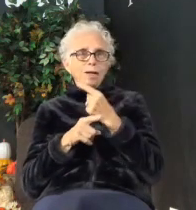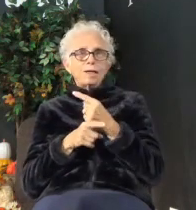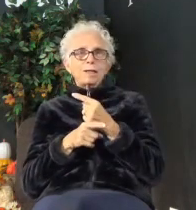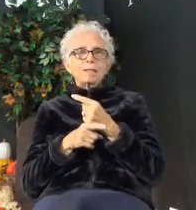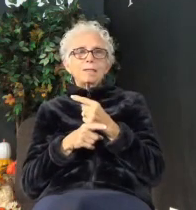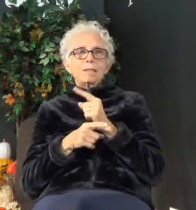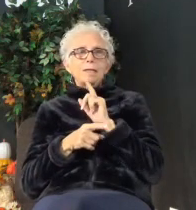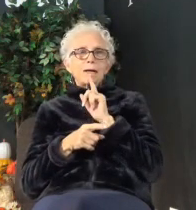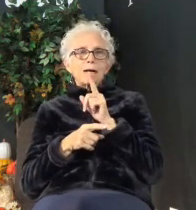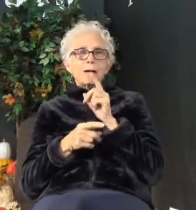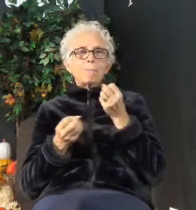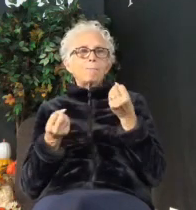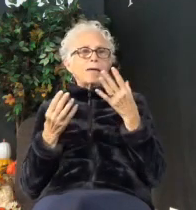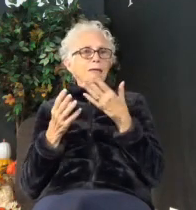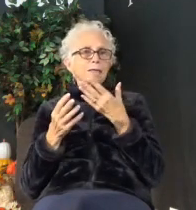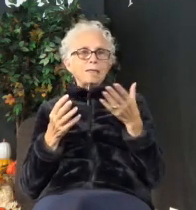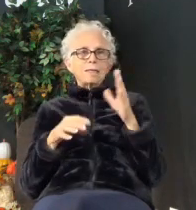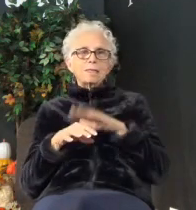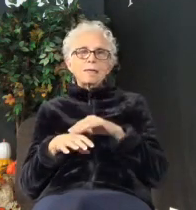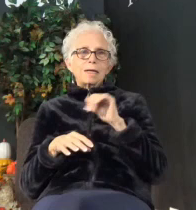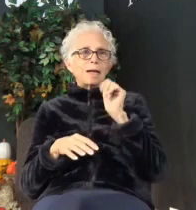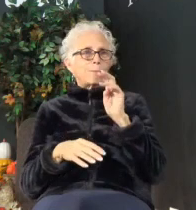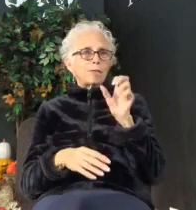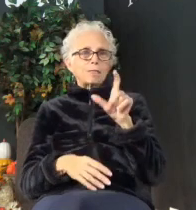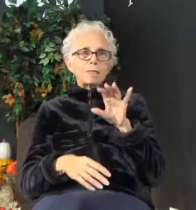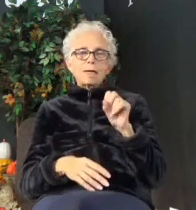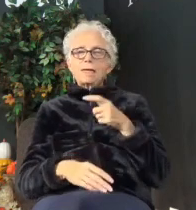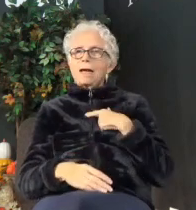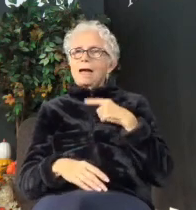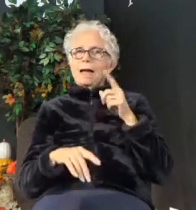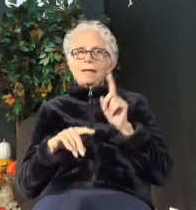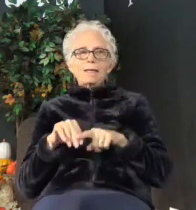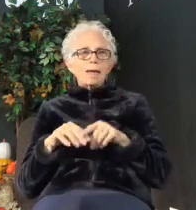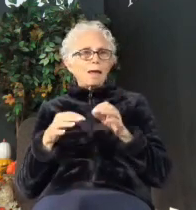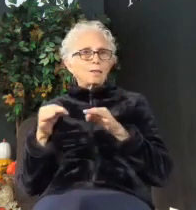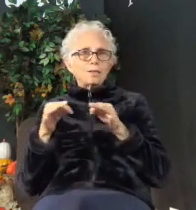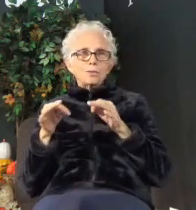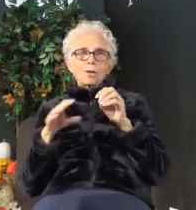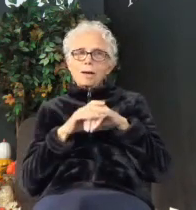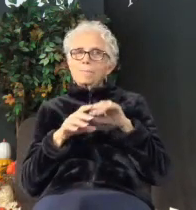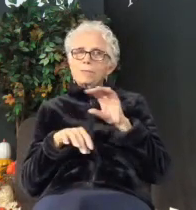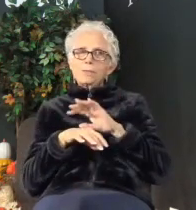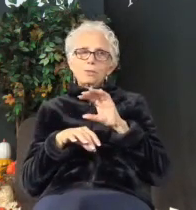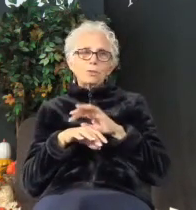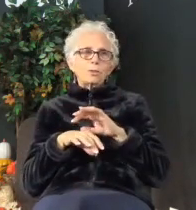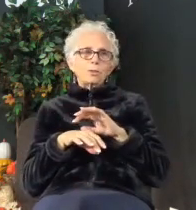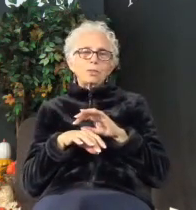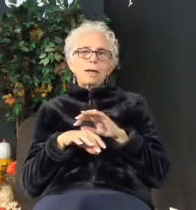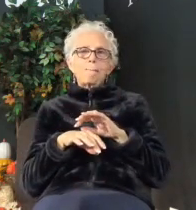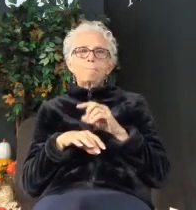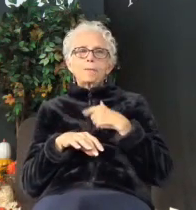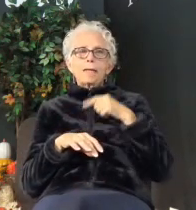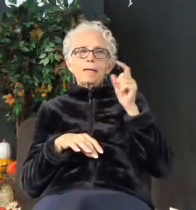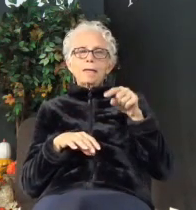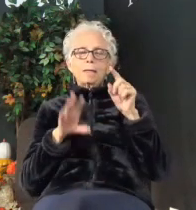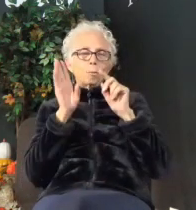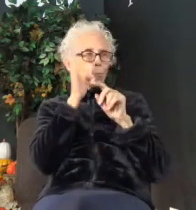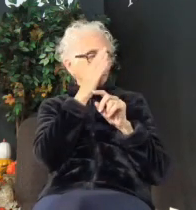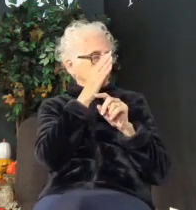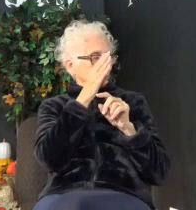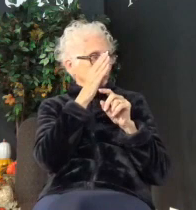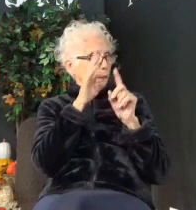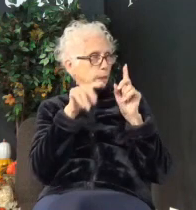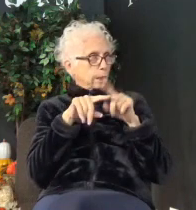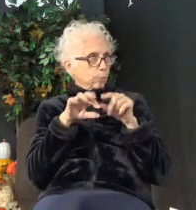are so many items on Amazon that I can't even describe in church. I had to turn my eyes and go, mm-hmm.